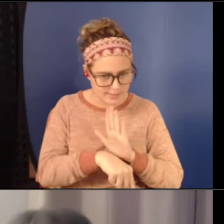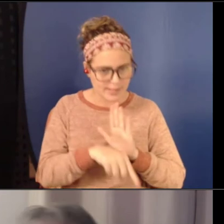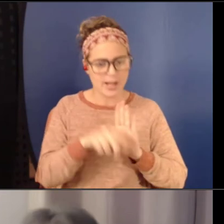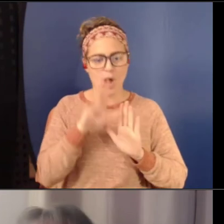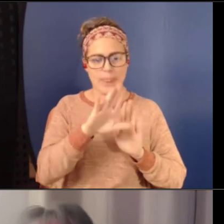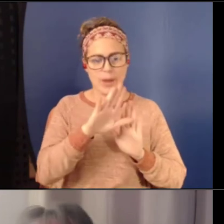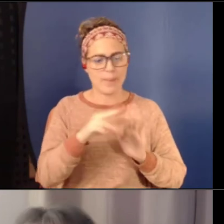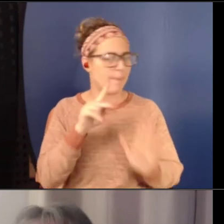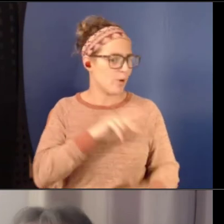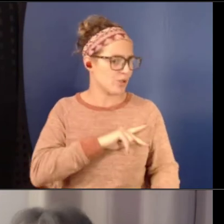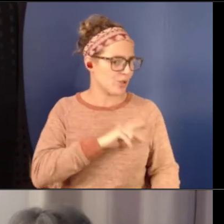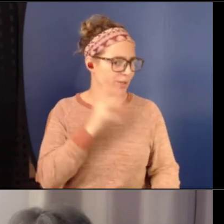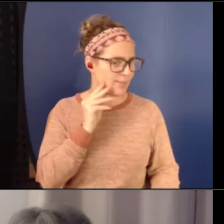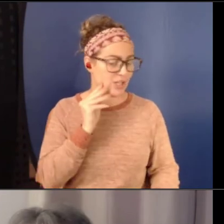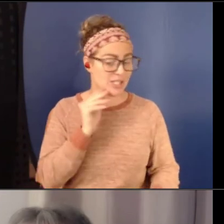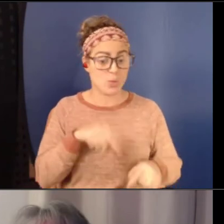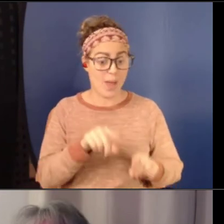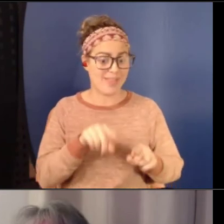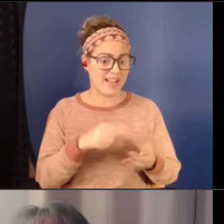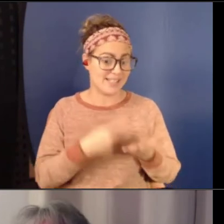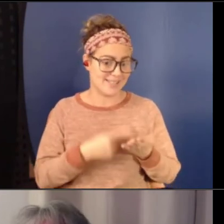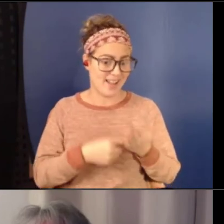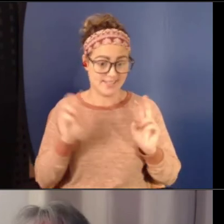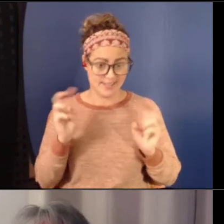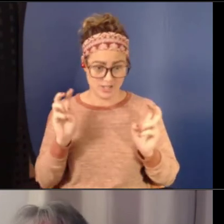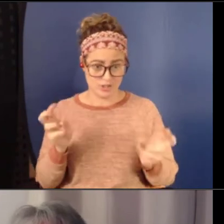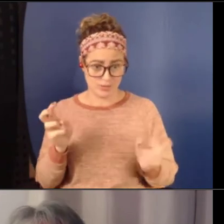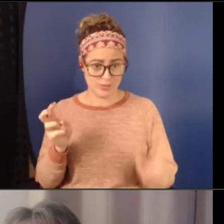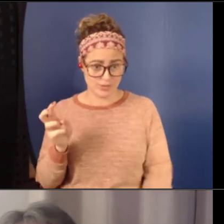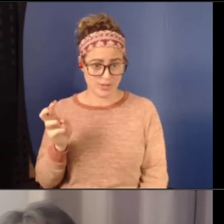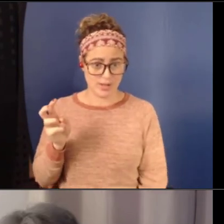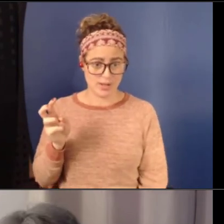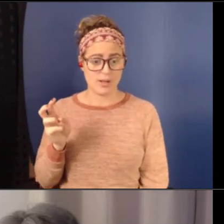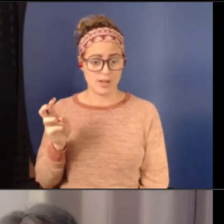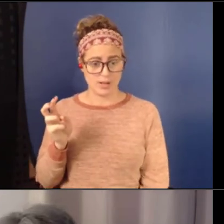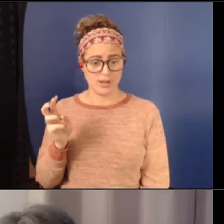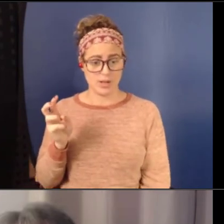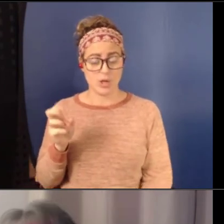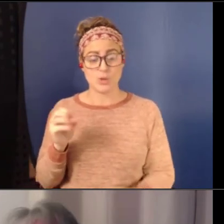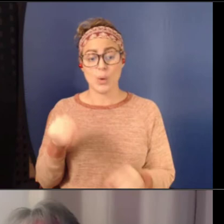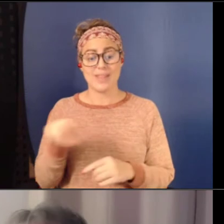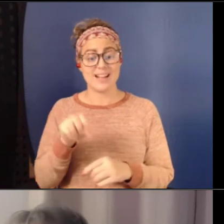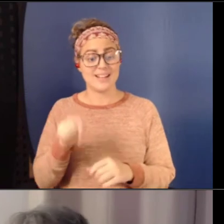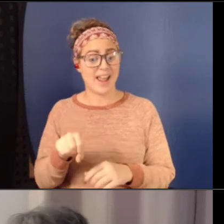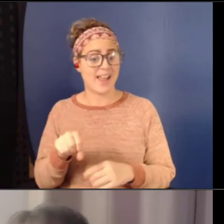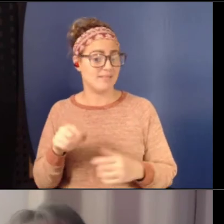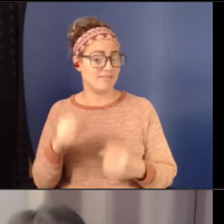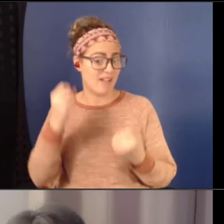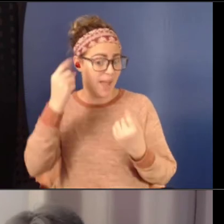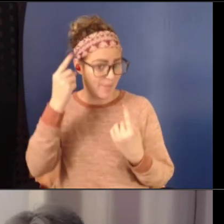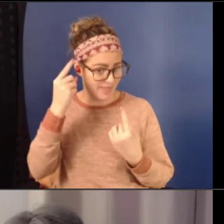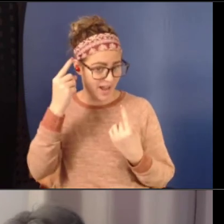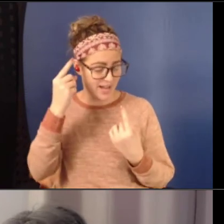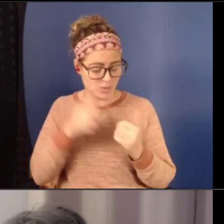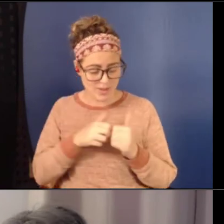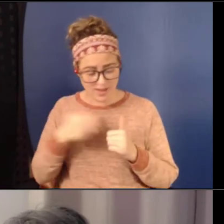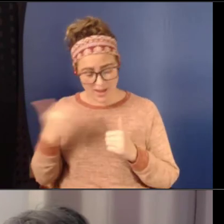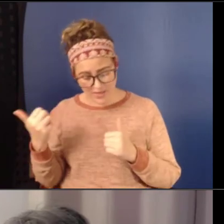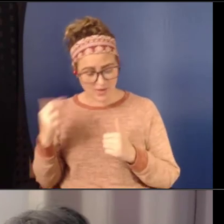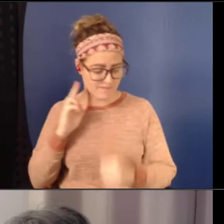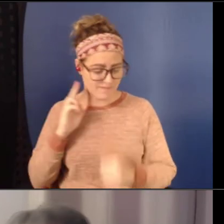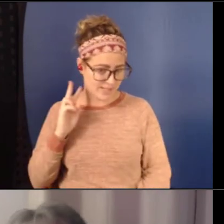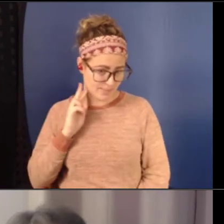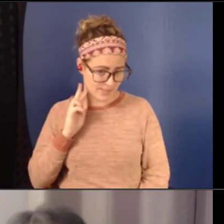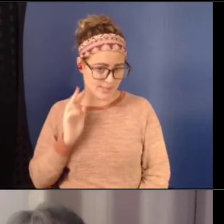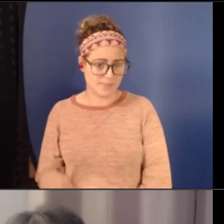as they discuss these issues so that they cannot empathize, um, with other victims, um,